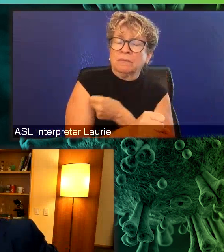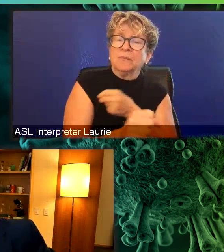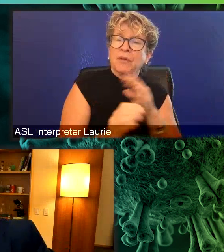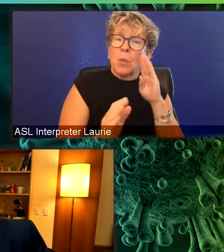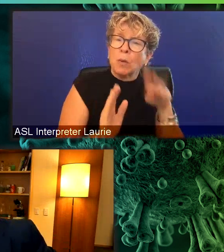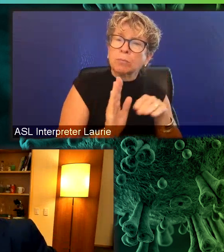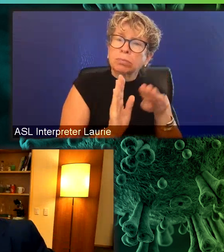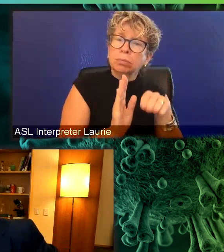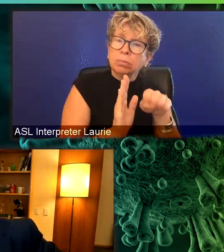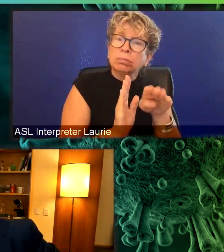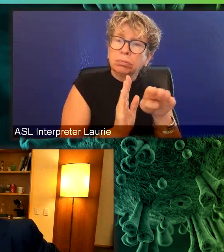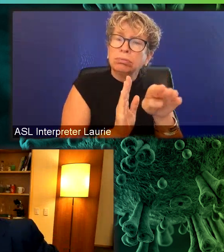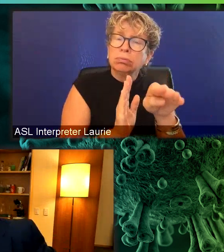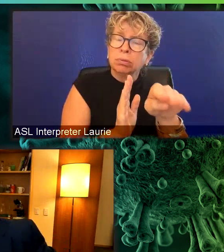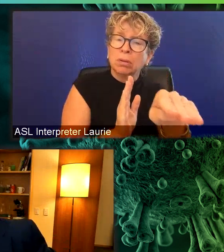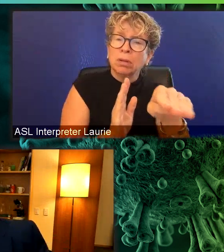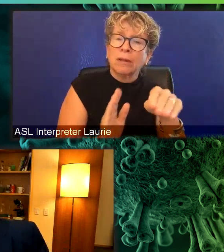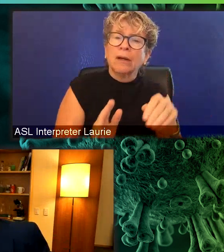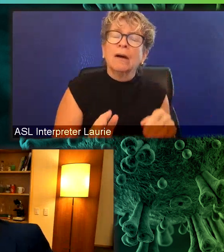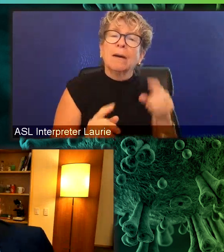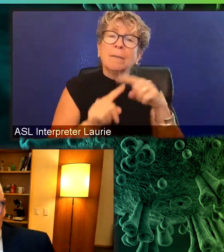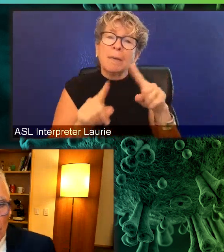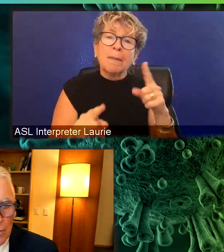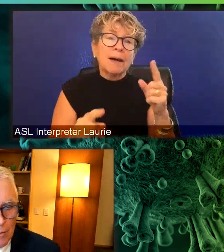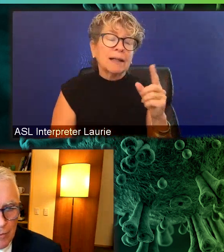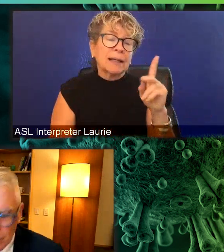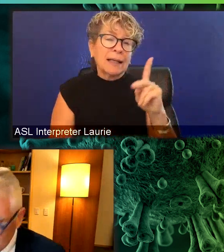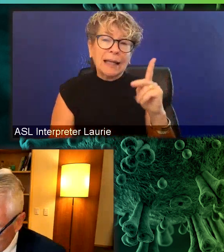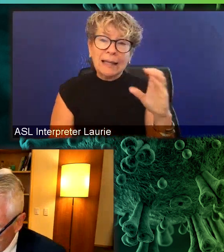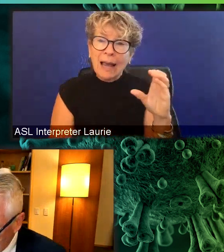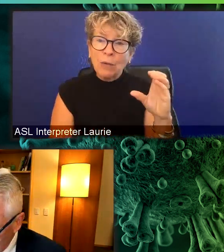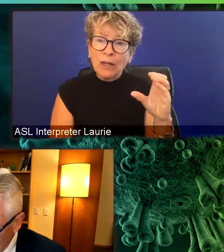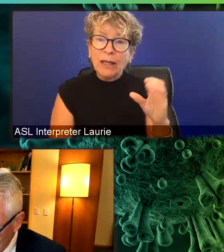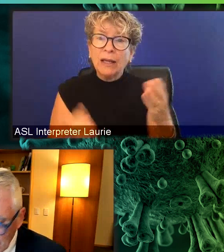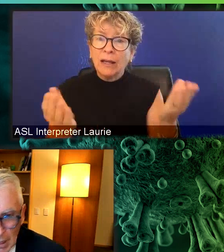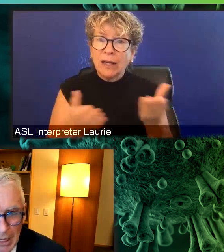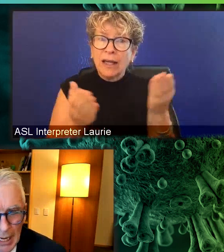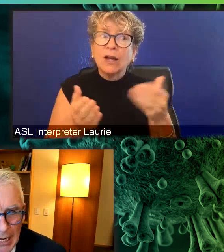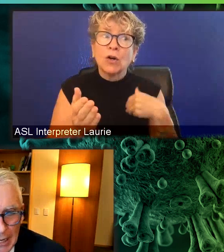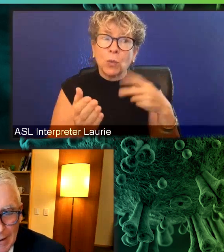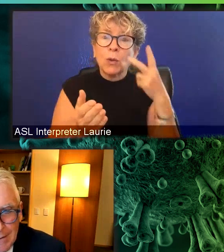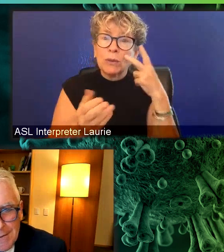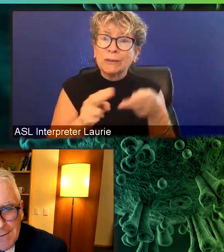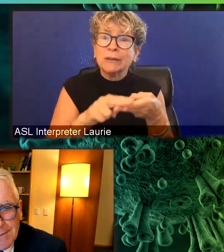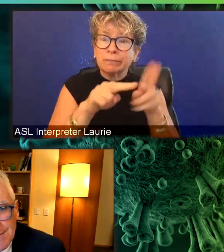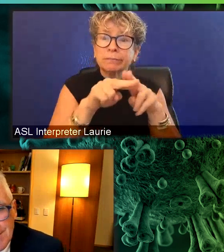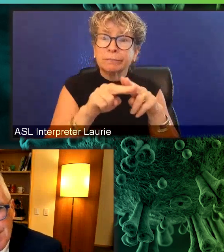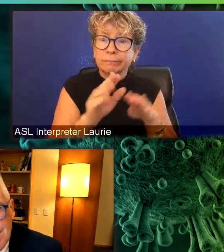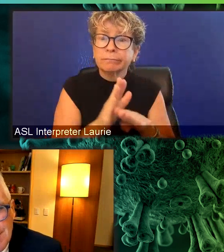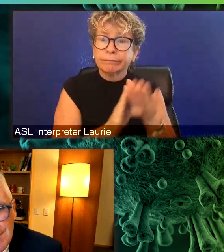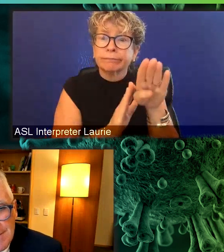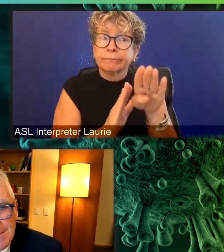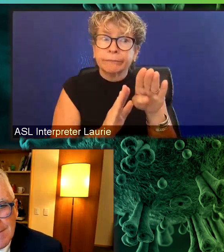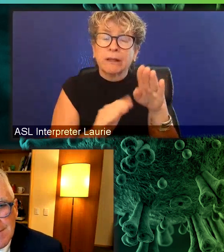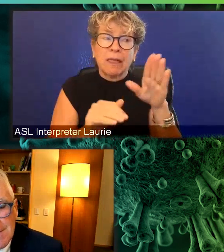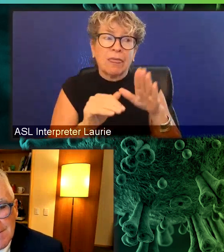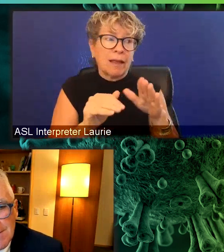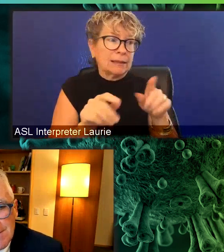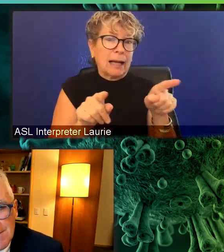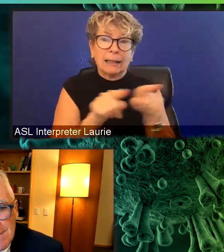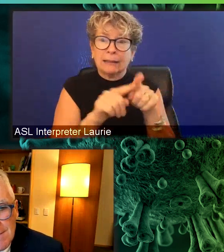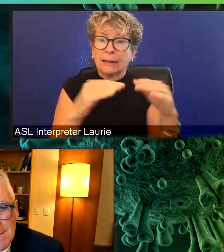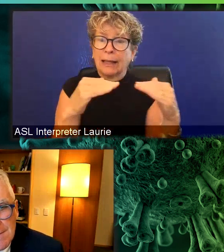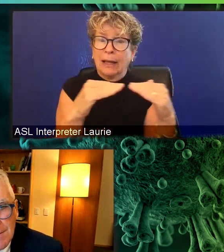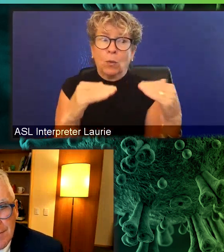few weeks than we saw in the middle of winter, which is, which is remarkable. Um, I generally, uh,